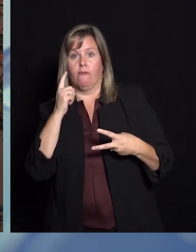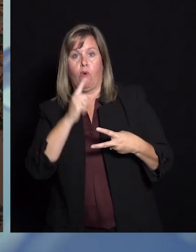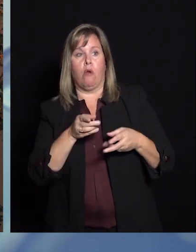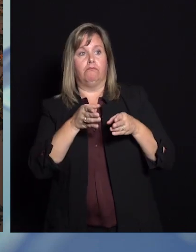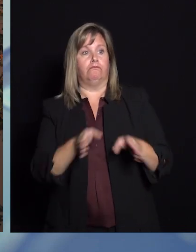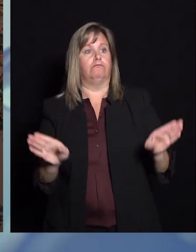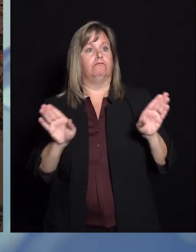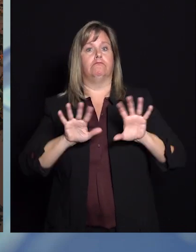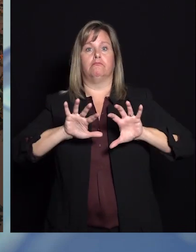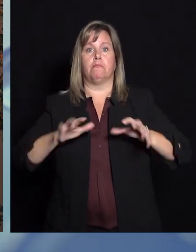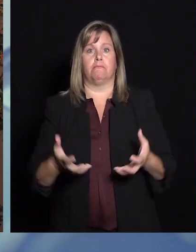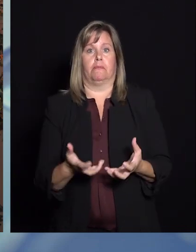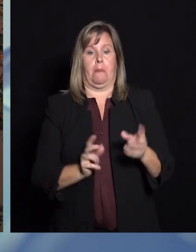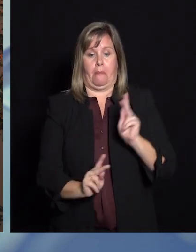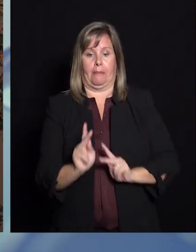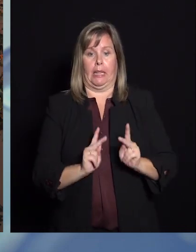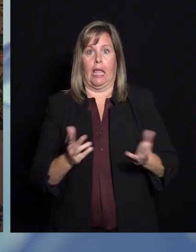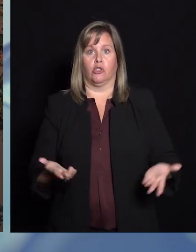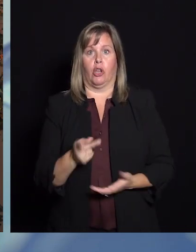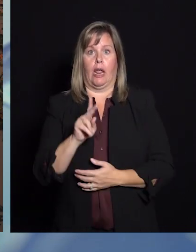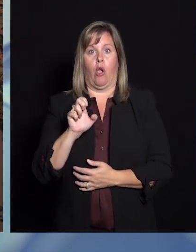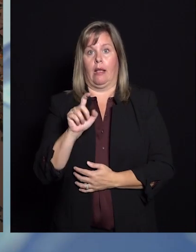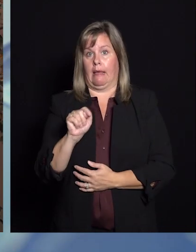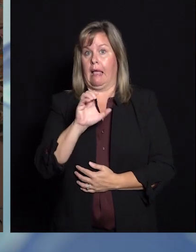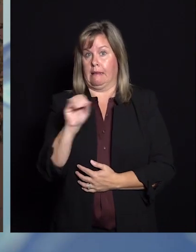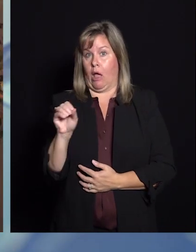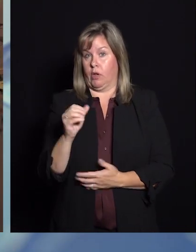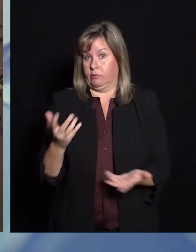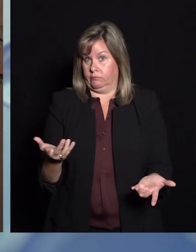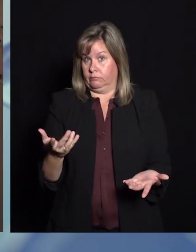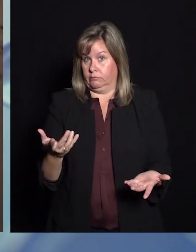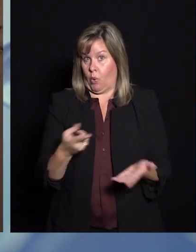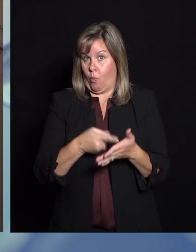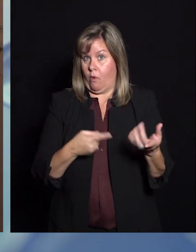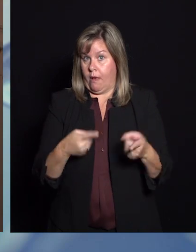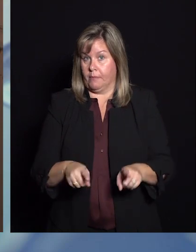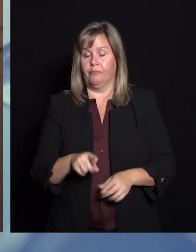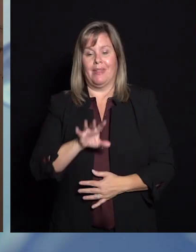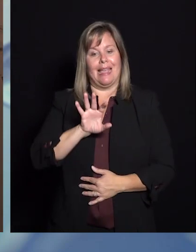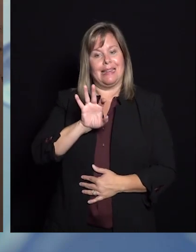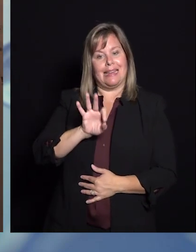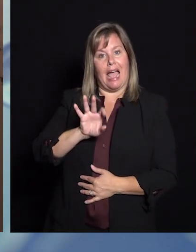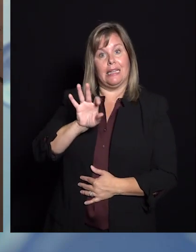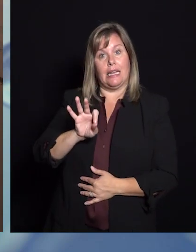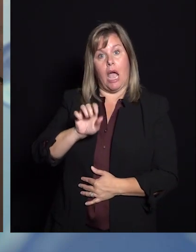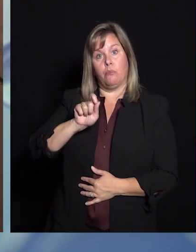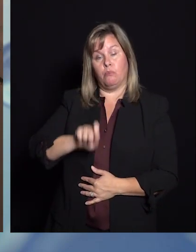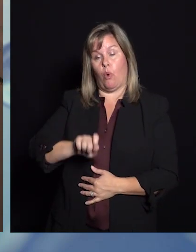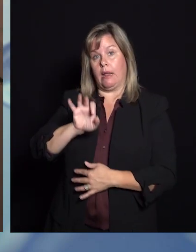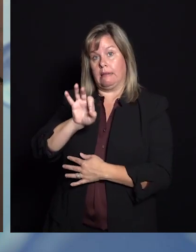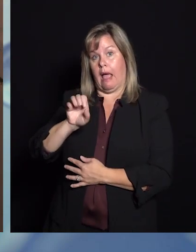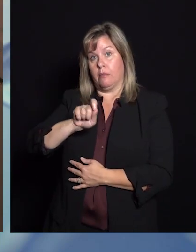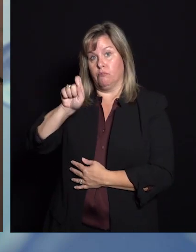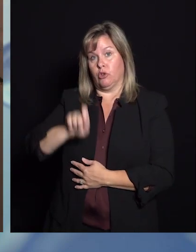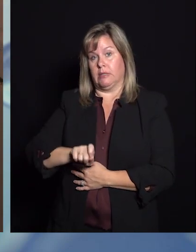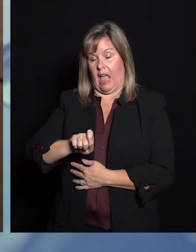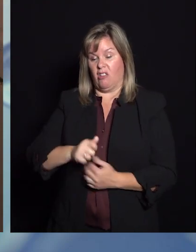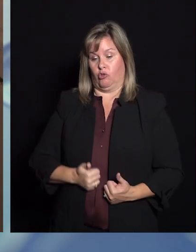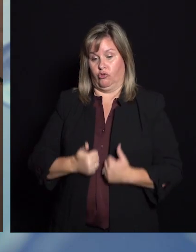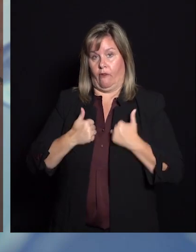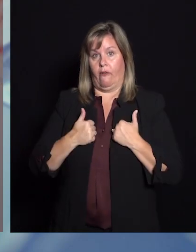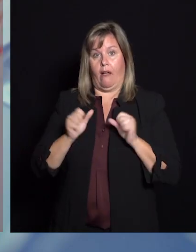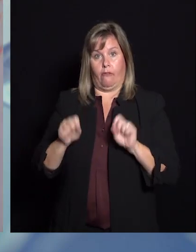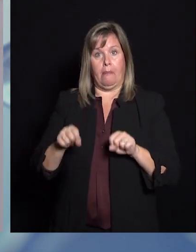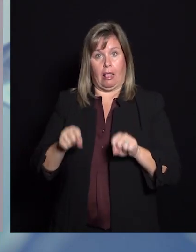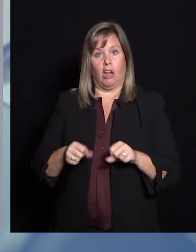population here in Kent County, here's what we're going to get. So to be clear, at a 99.9% survivability rate,